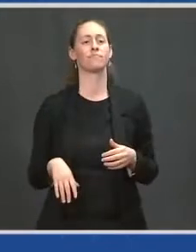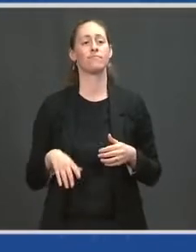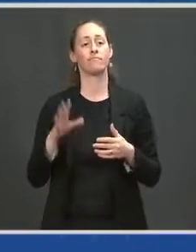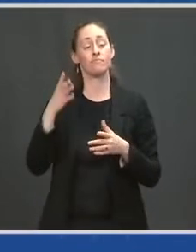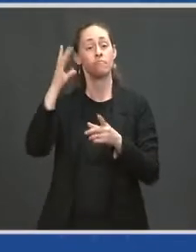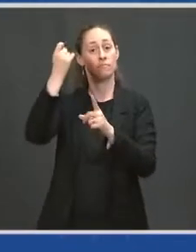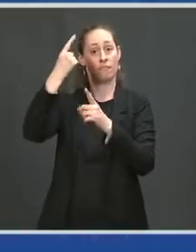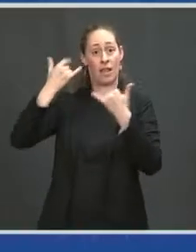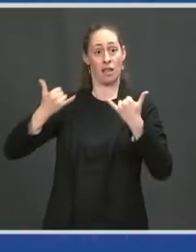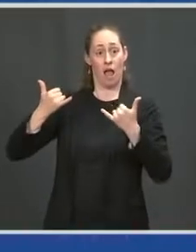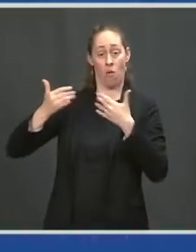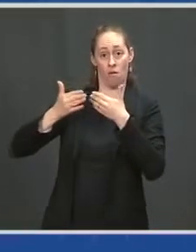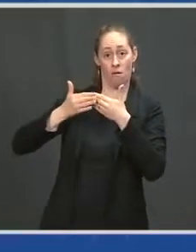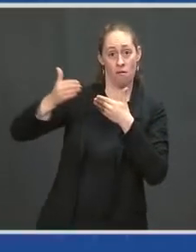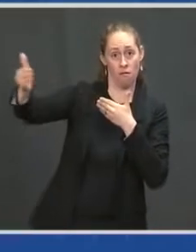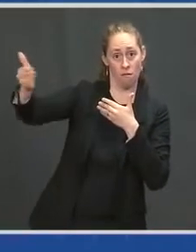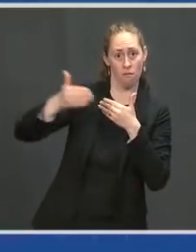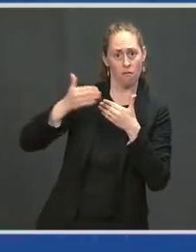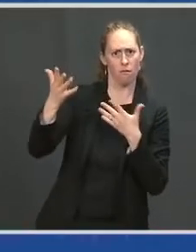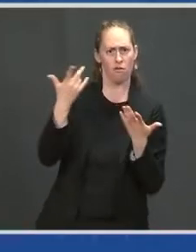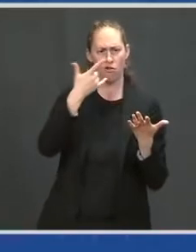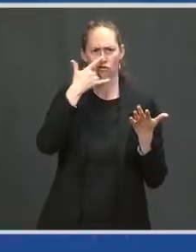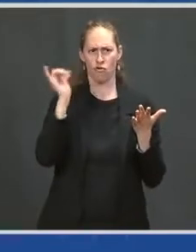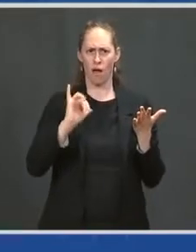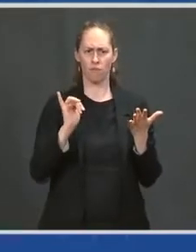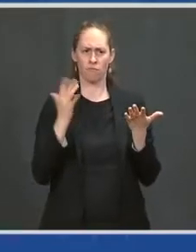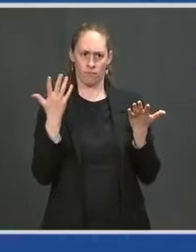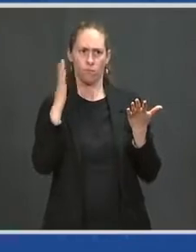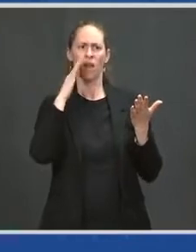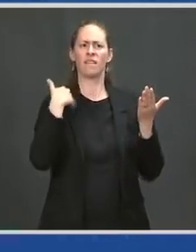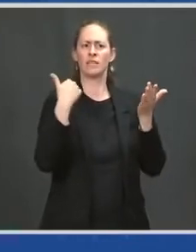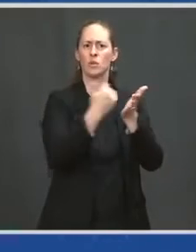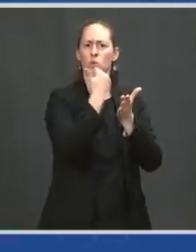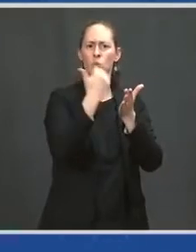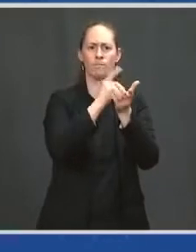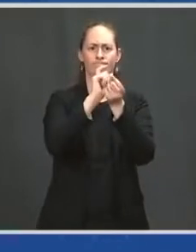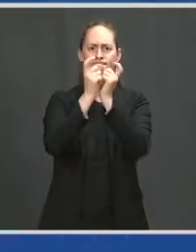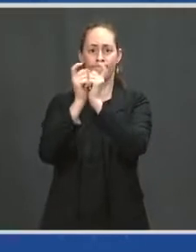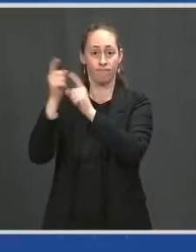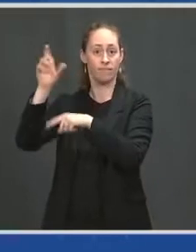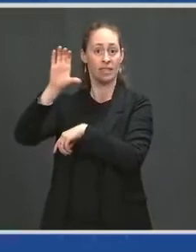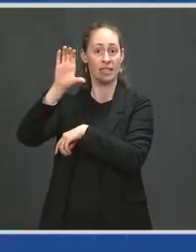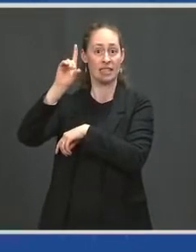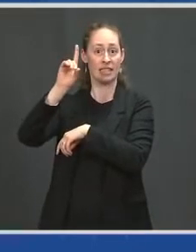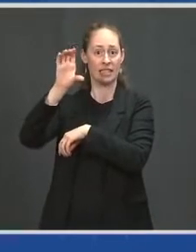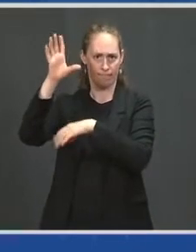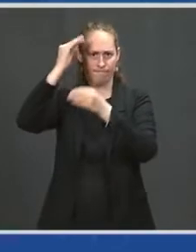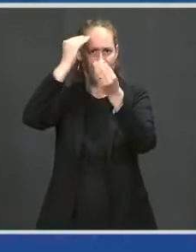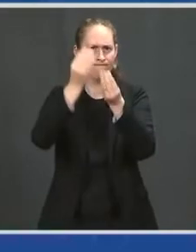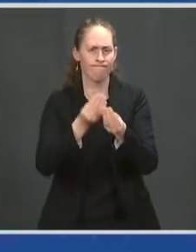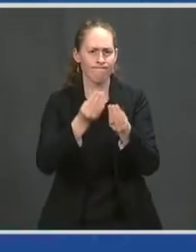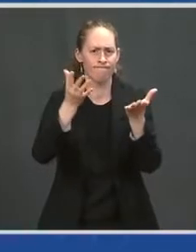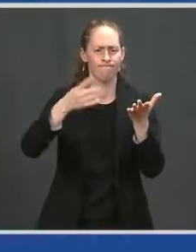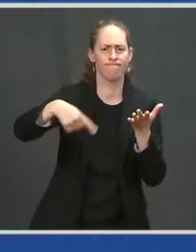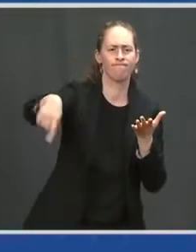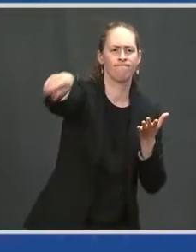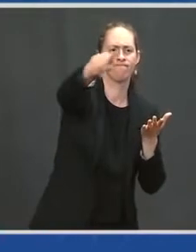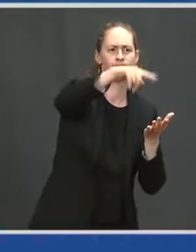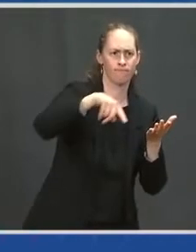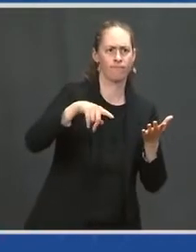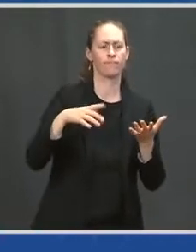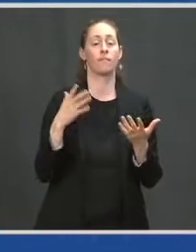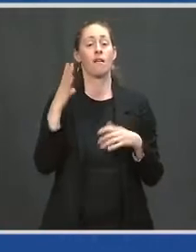change announced by the Center for Disease Control and Prevention, the CDC. Let me say first,